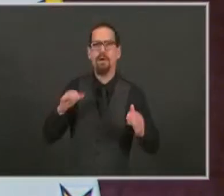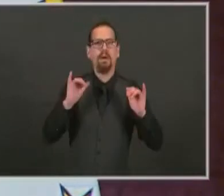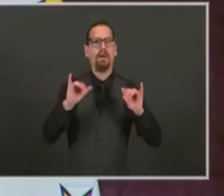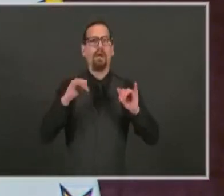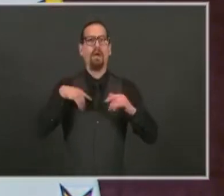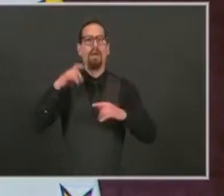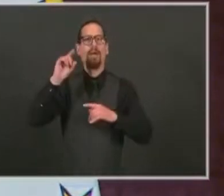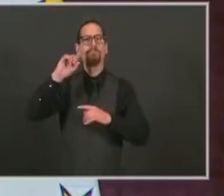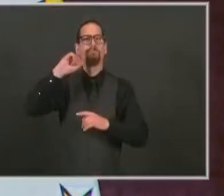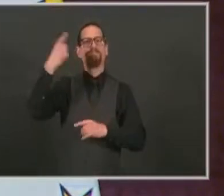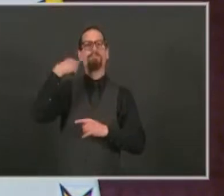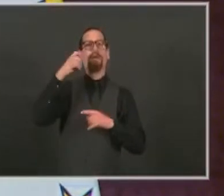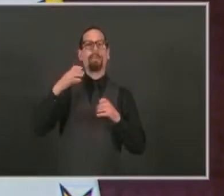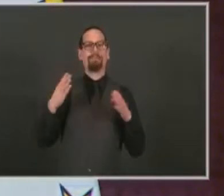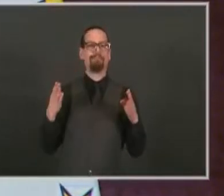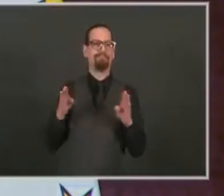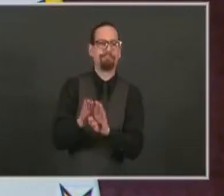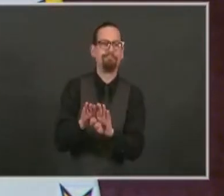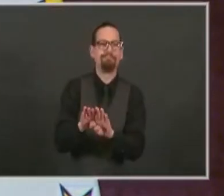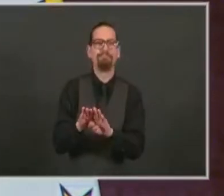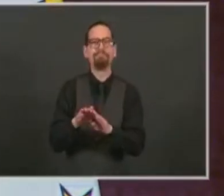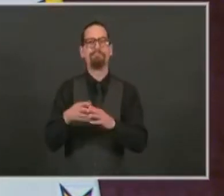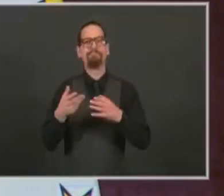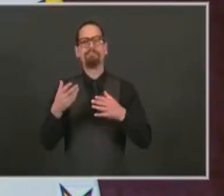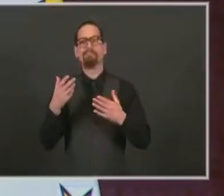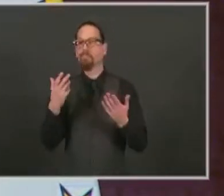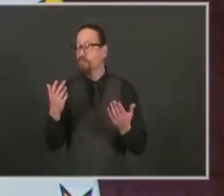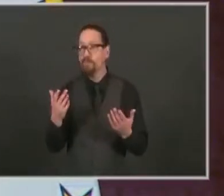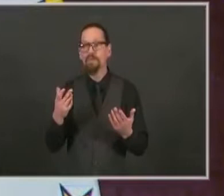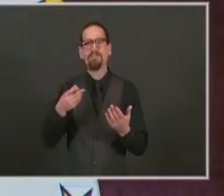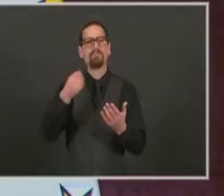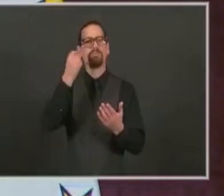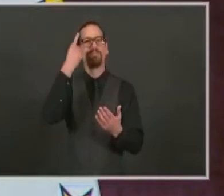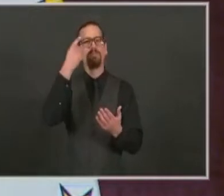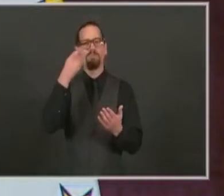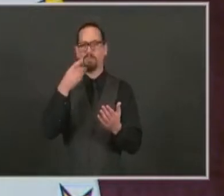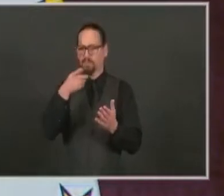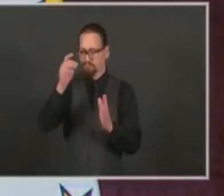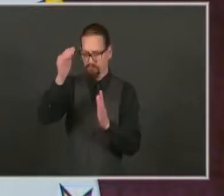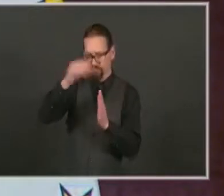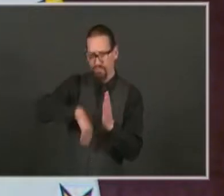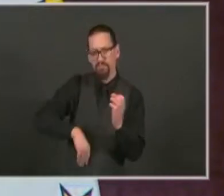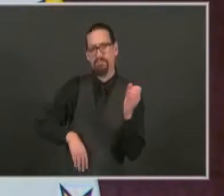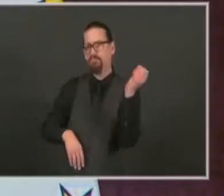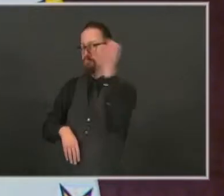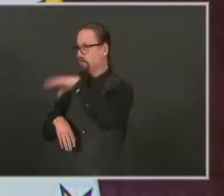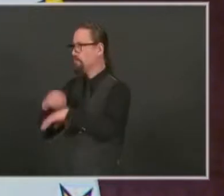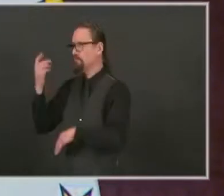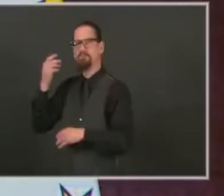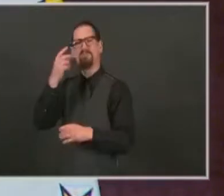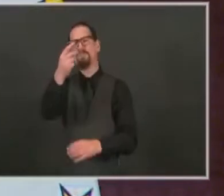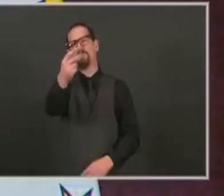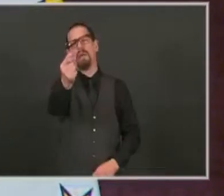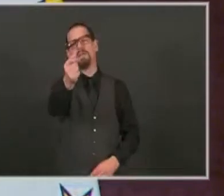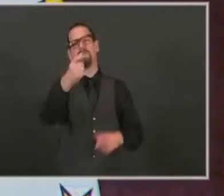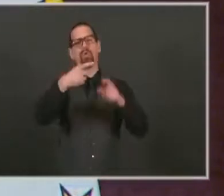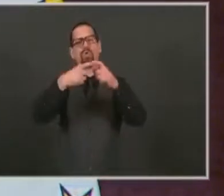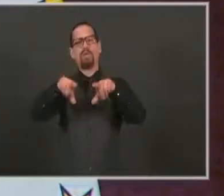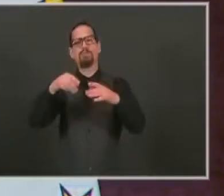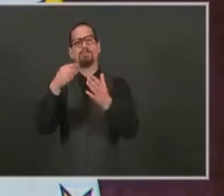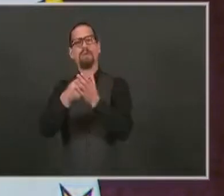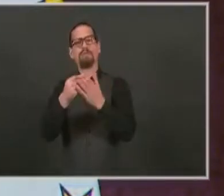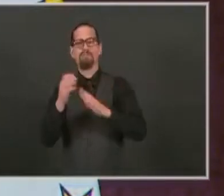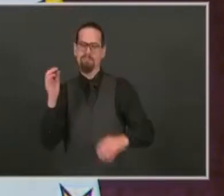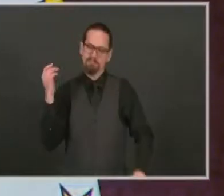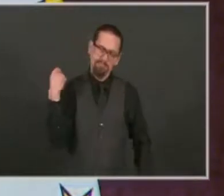the pause can get a check in their bank account quickly to help make up for the lost revenue of these two weeks. The goal